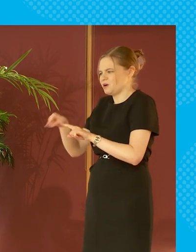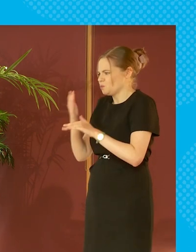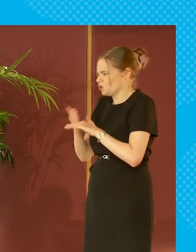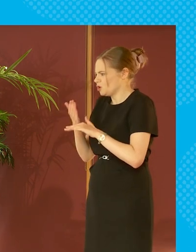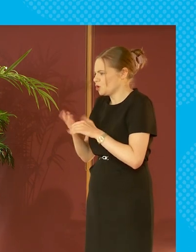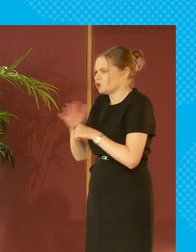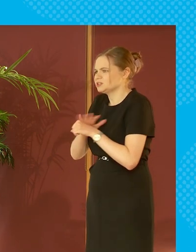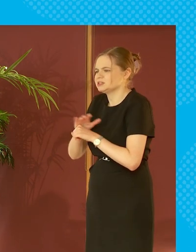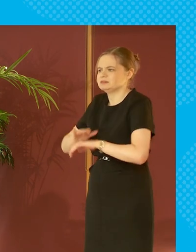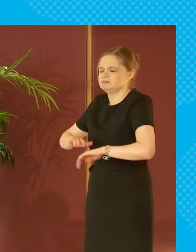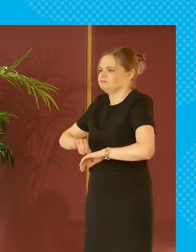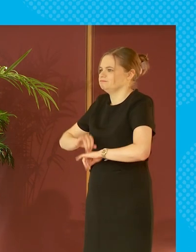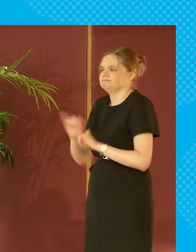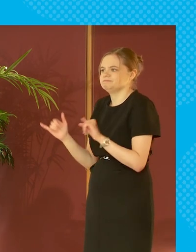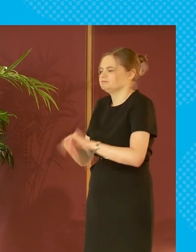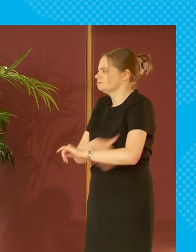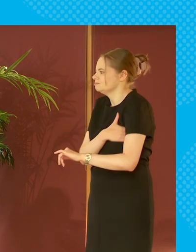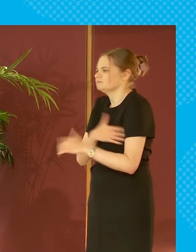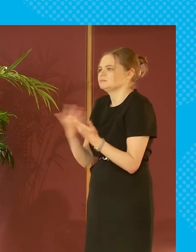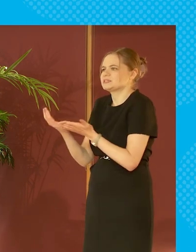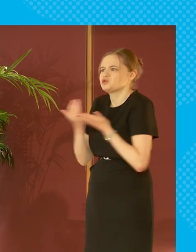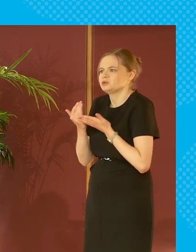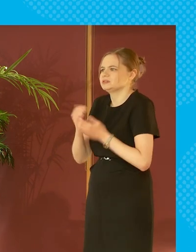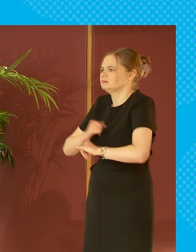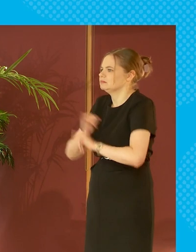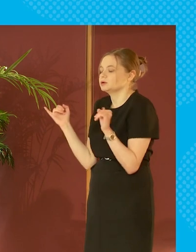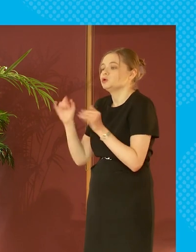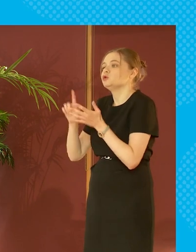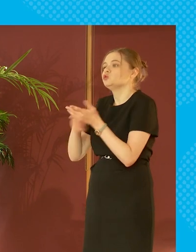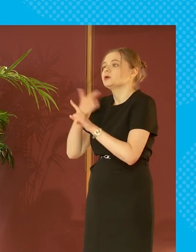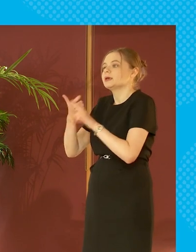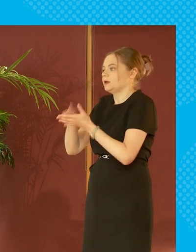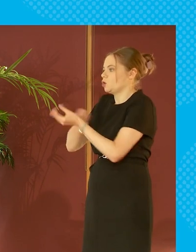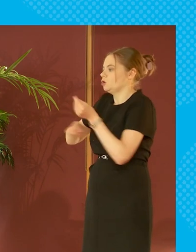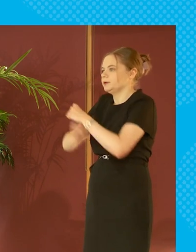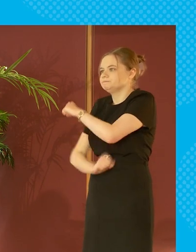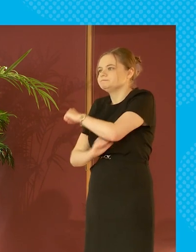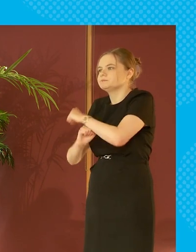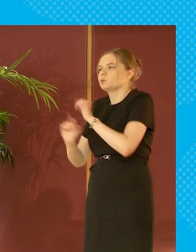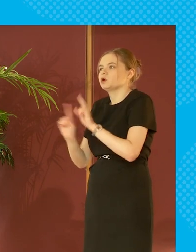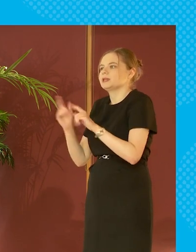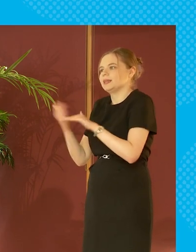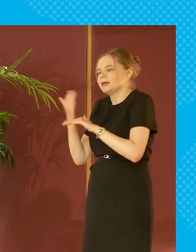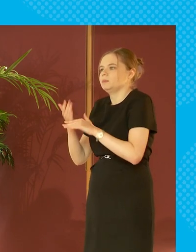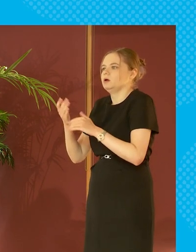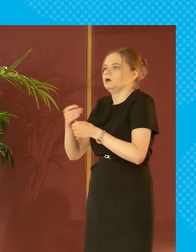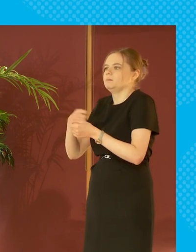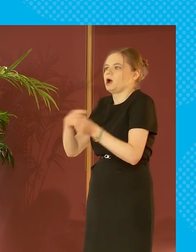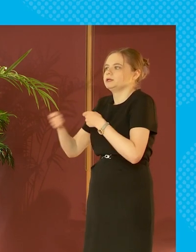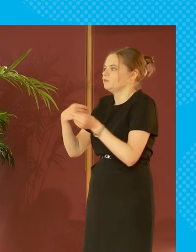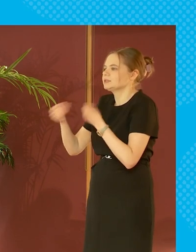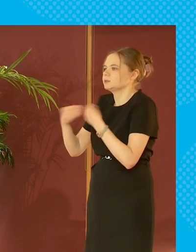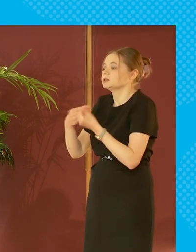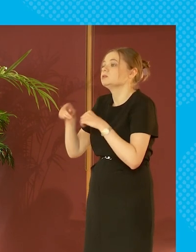flexibility is rubbish security is terrible the uk economy is now built on labor market flexibility if you run